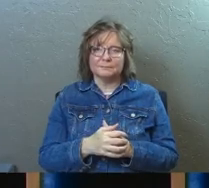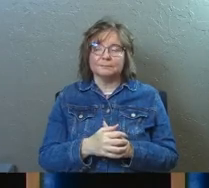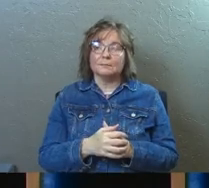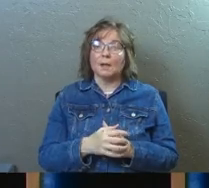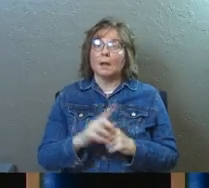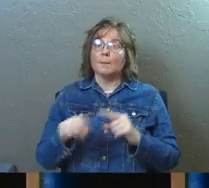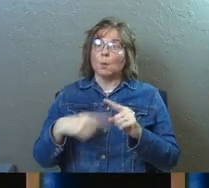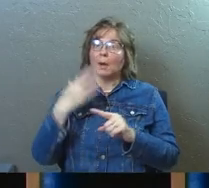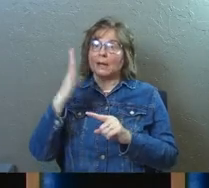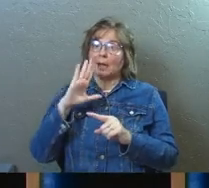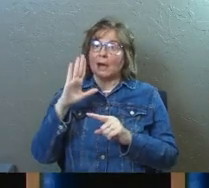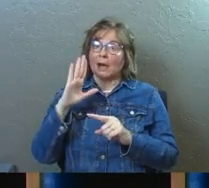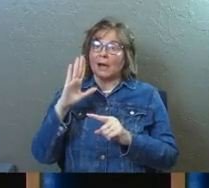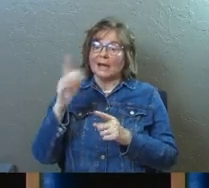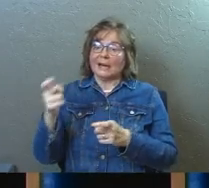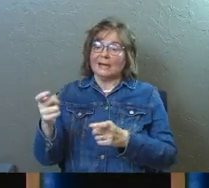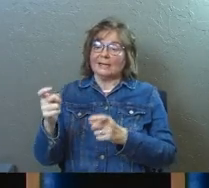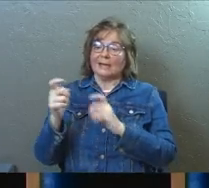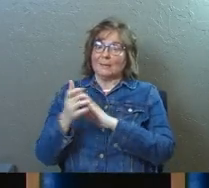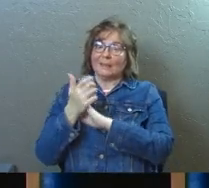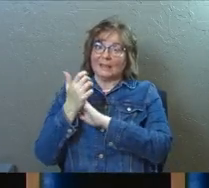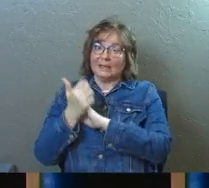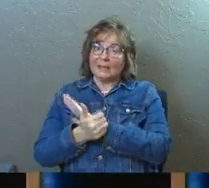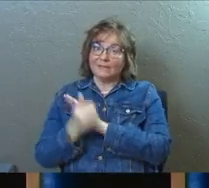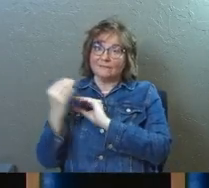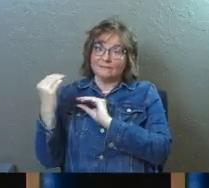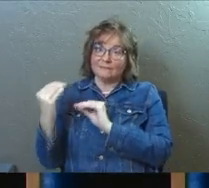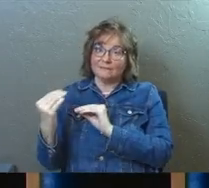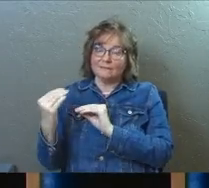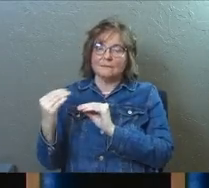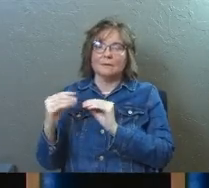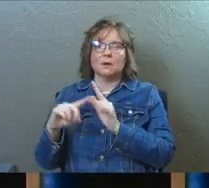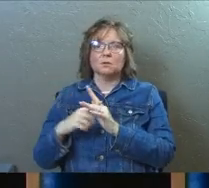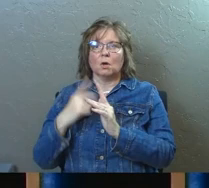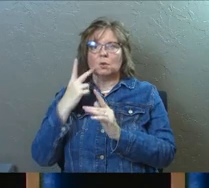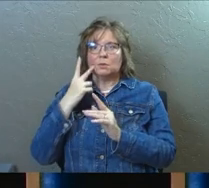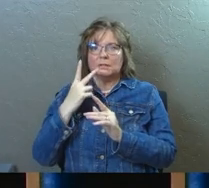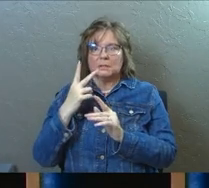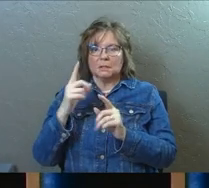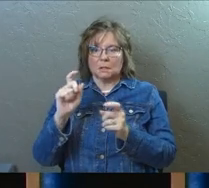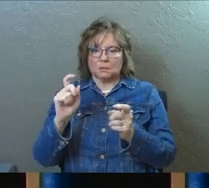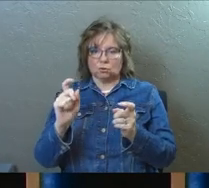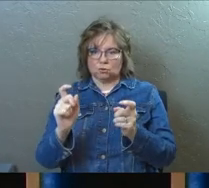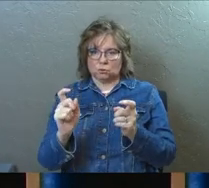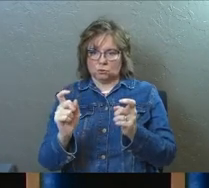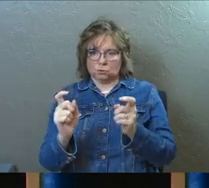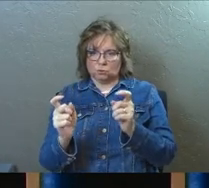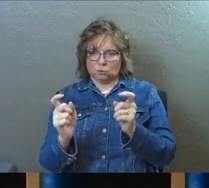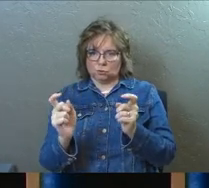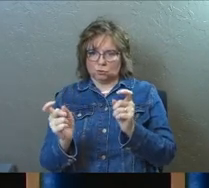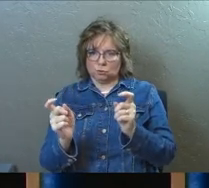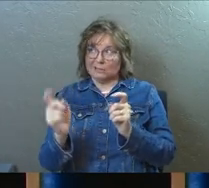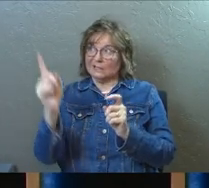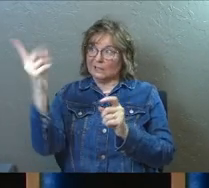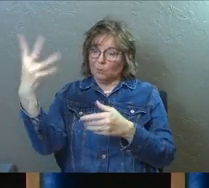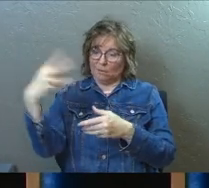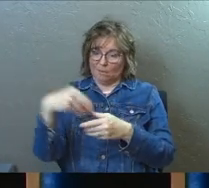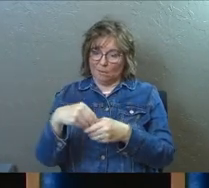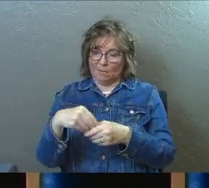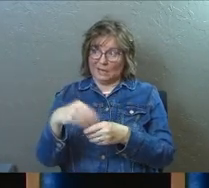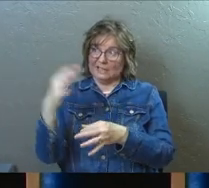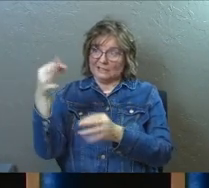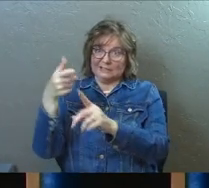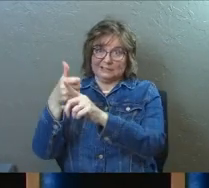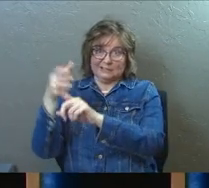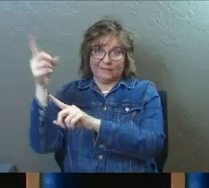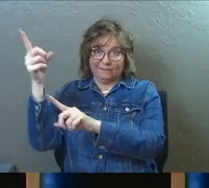But when God gave me a gift of teaching, I started to see, little bit by little bit, he would come in when